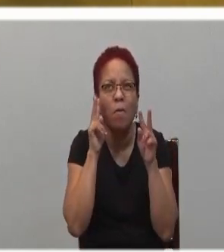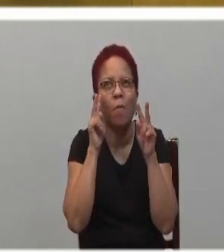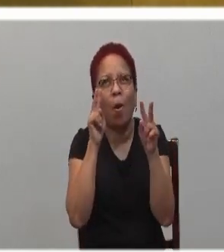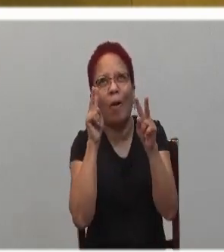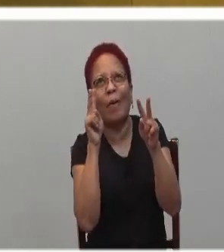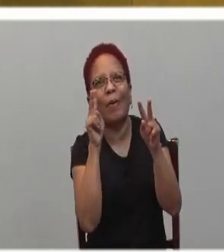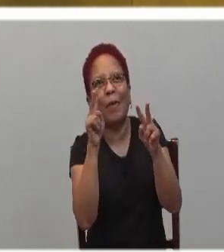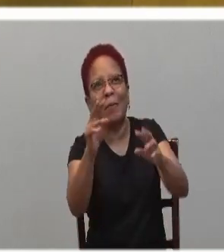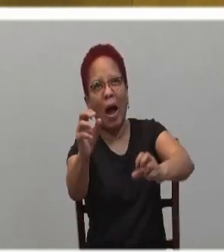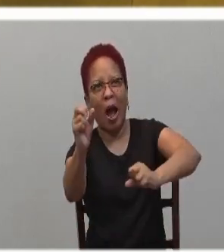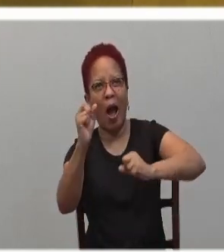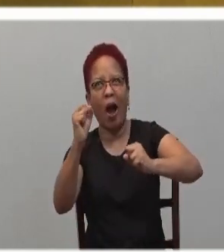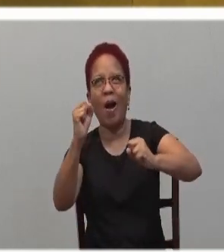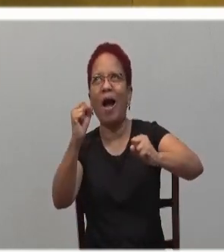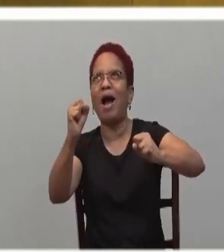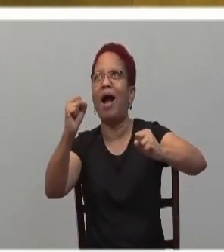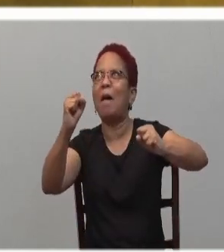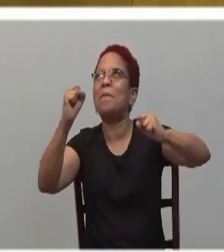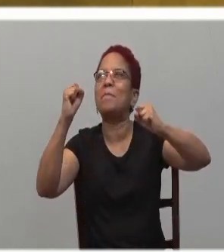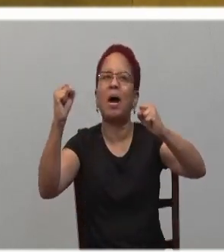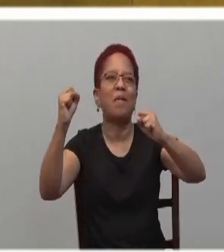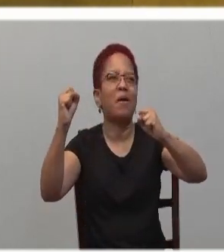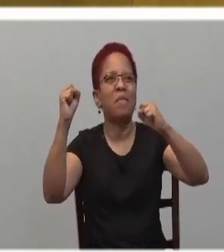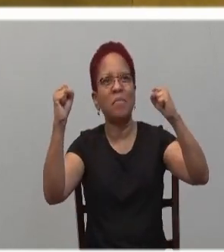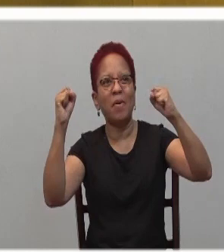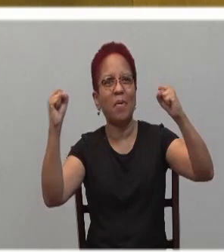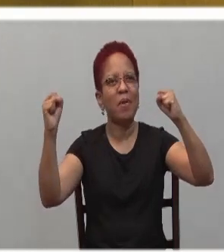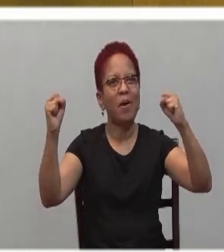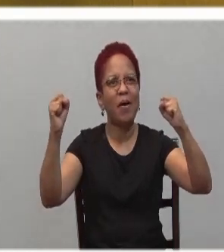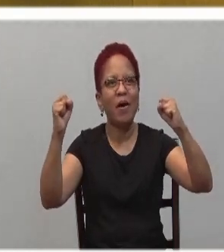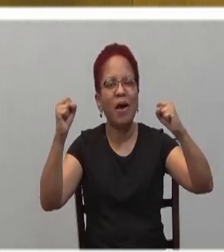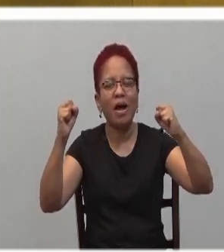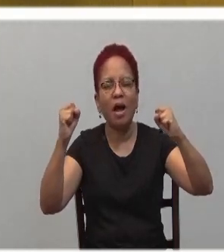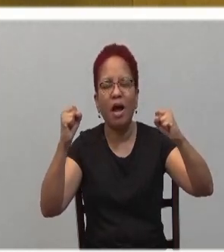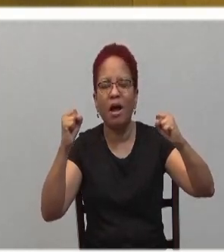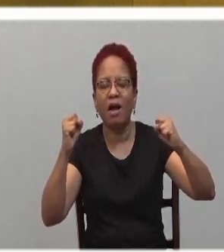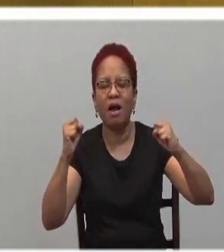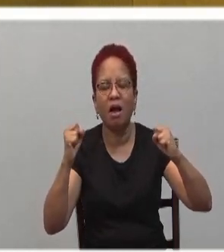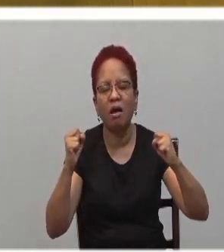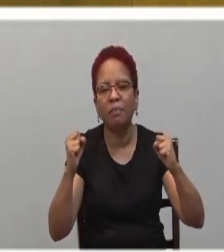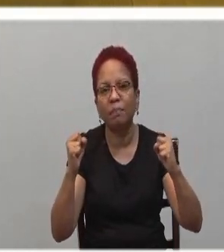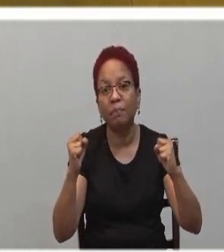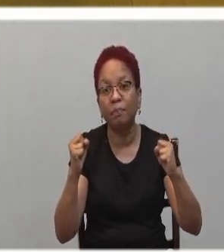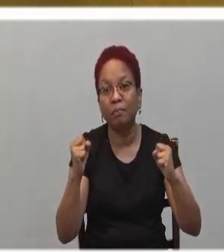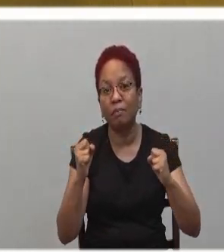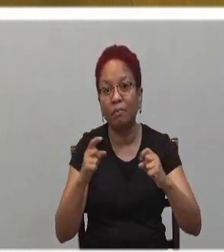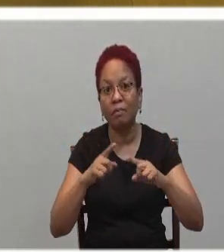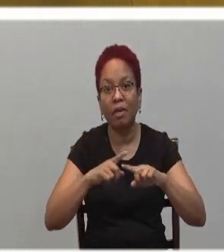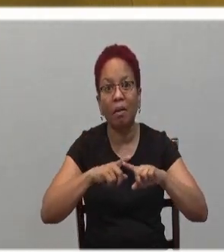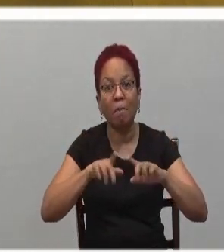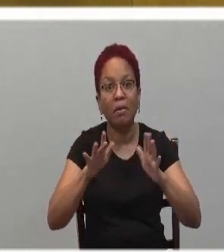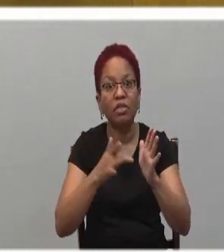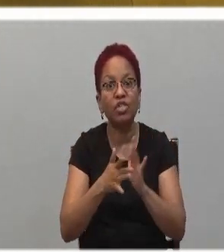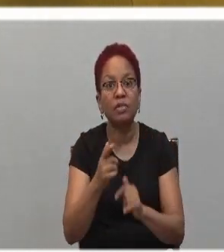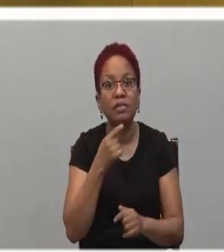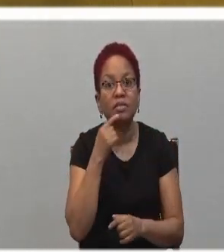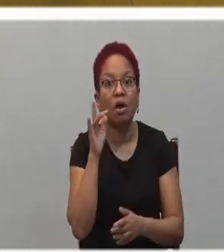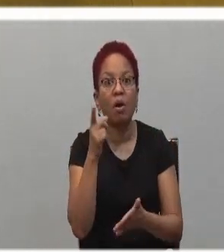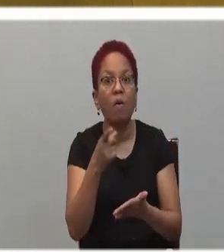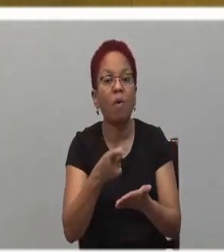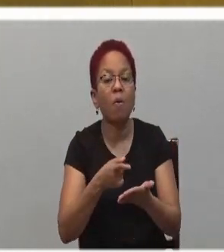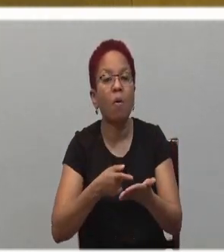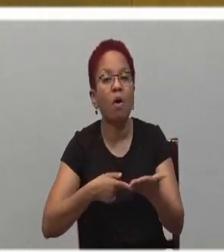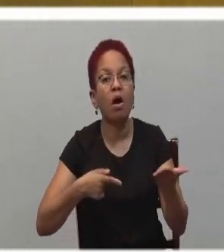values of the powerful for our answers, yet Jesus tells us this, the